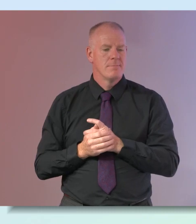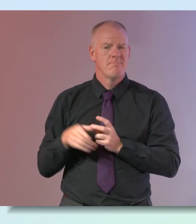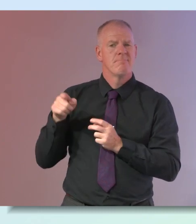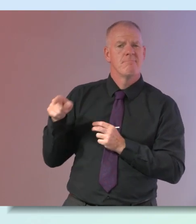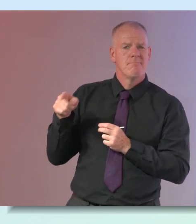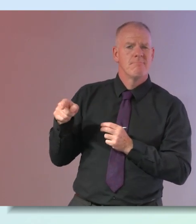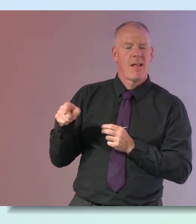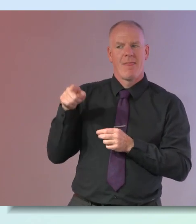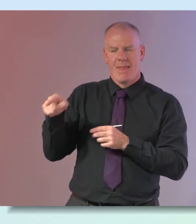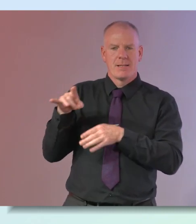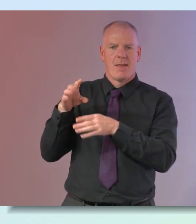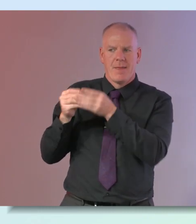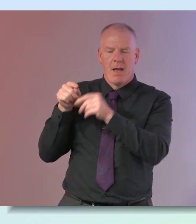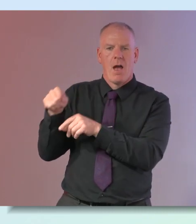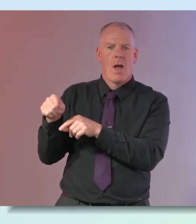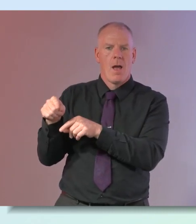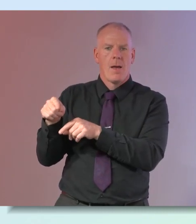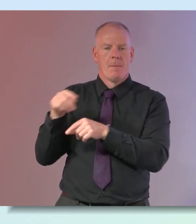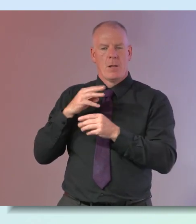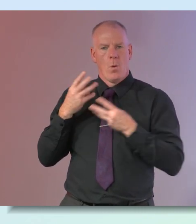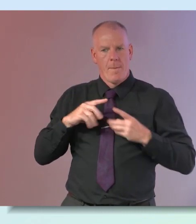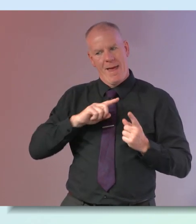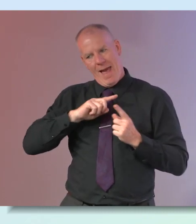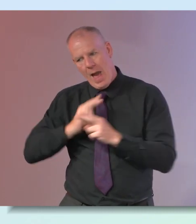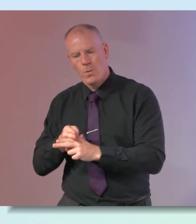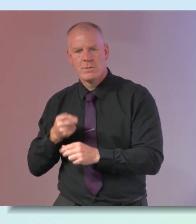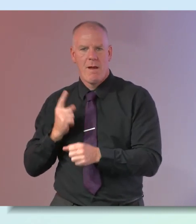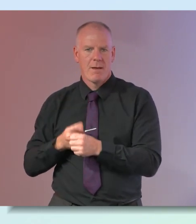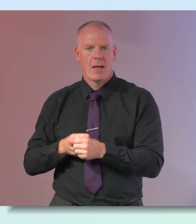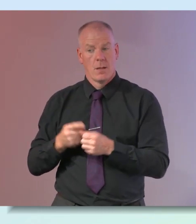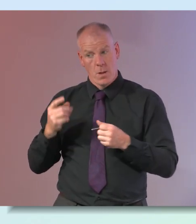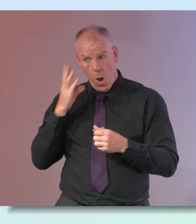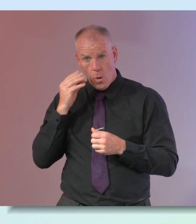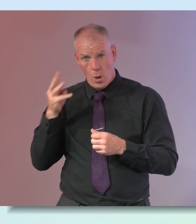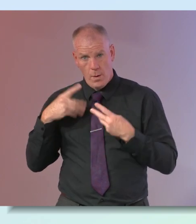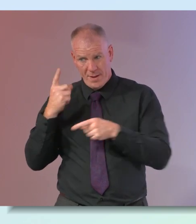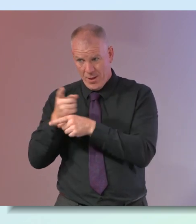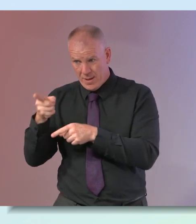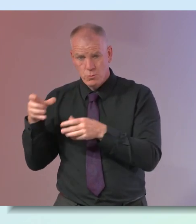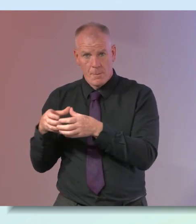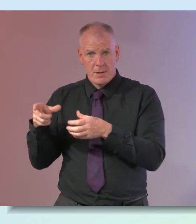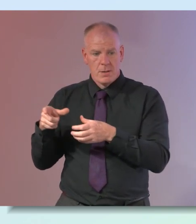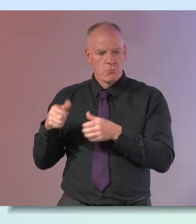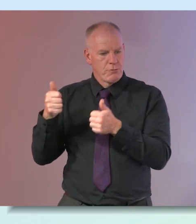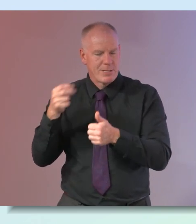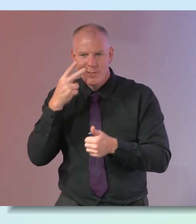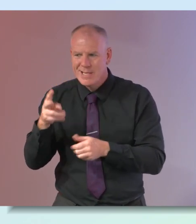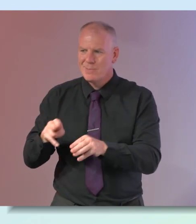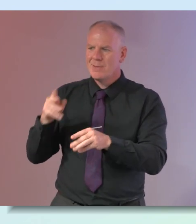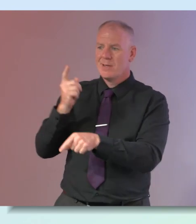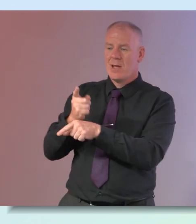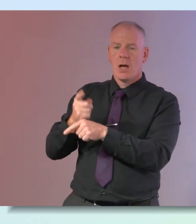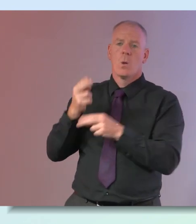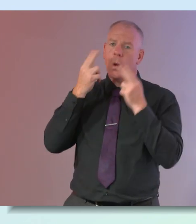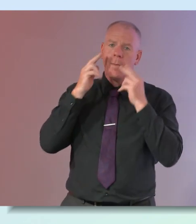they're the type of things that's getting women back out there's older women now in that group and it's great to see people that possibly